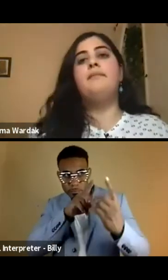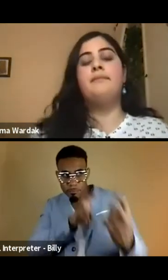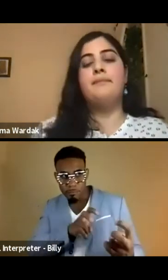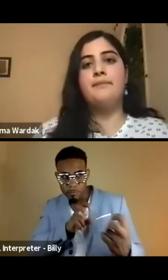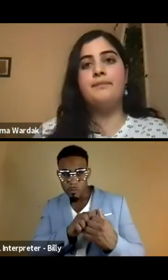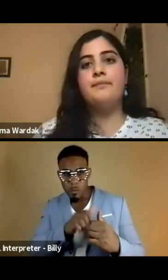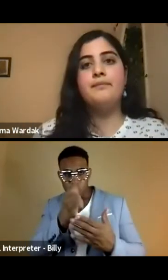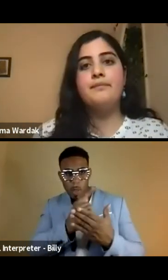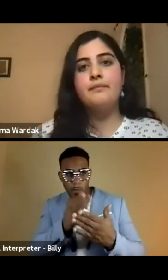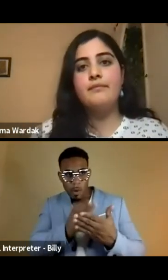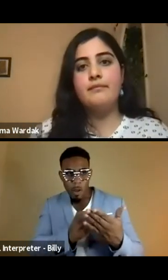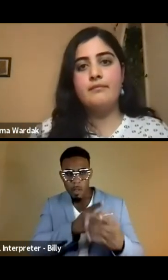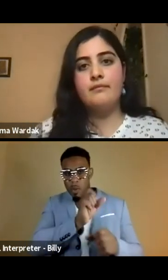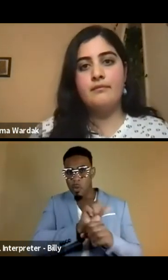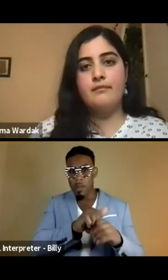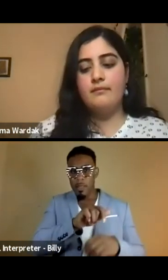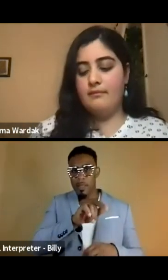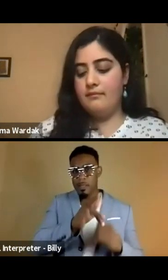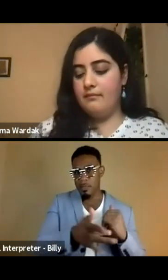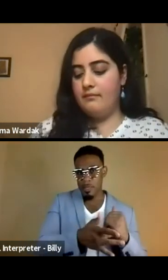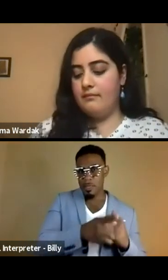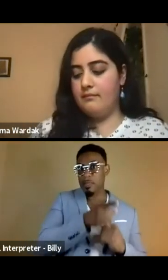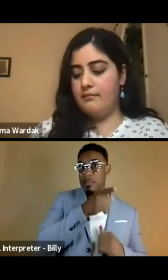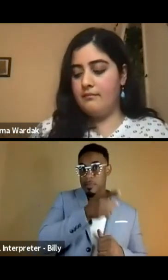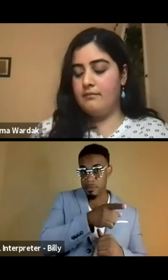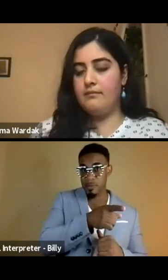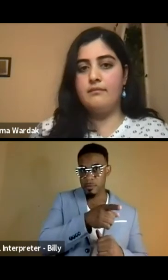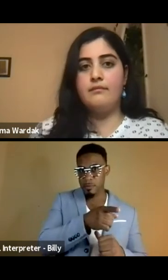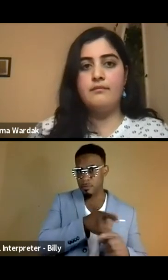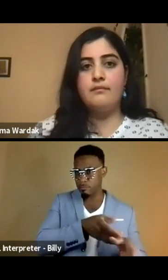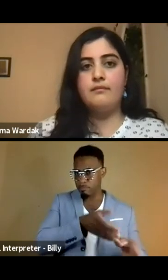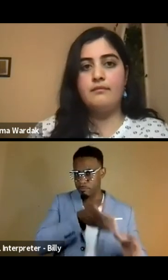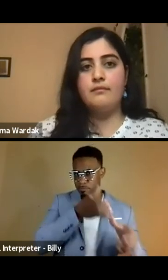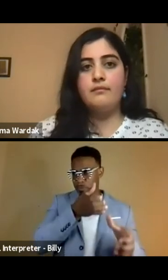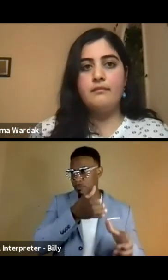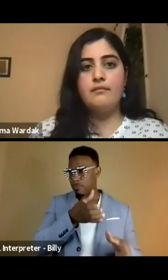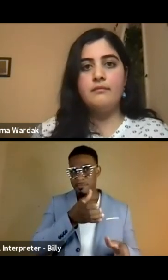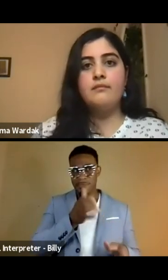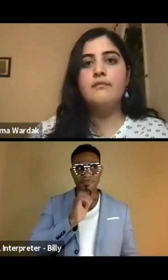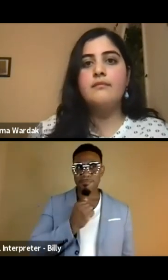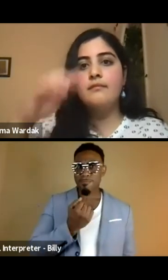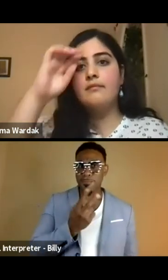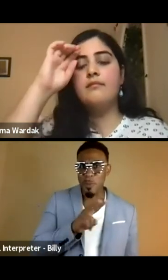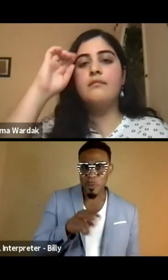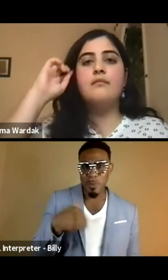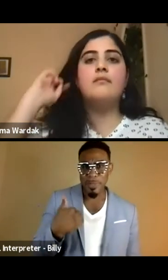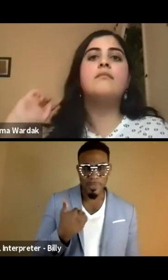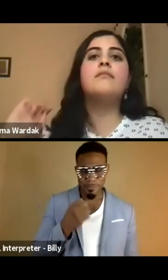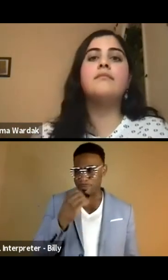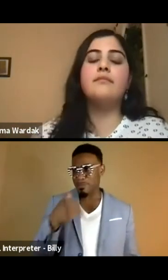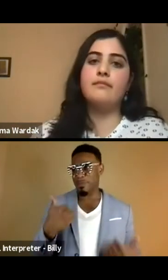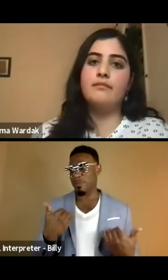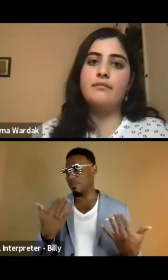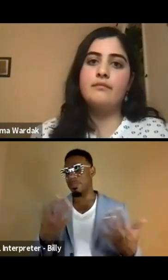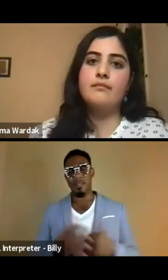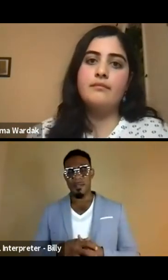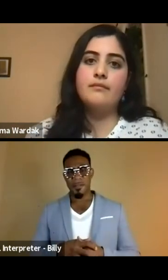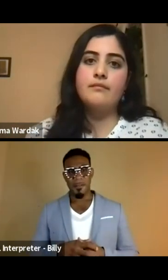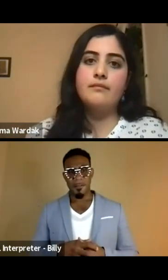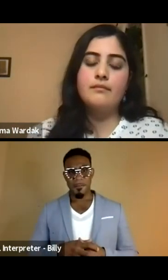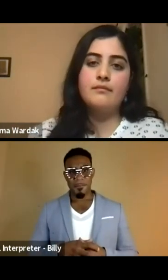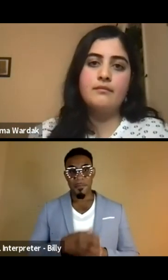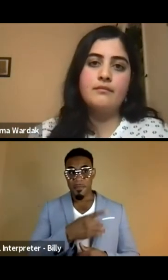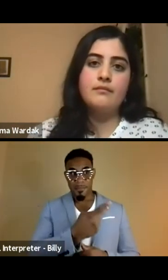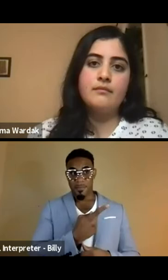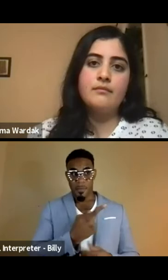uh, who works in tech and she's like 22 or something incredibly young. Um, and